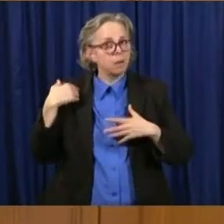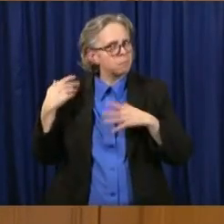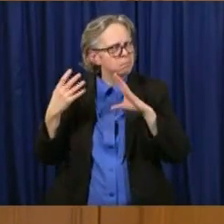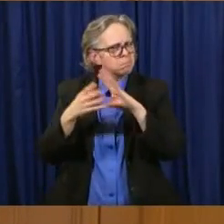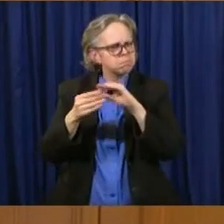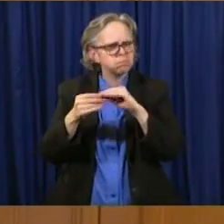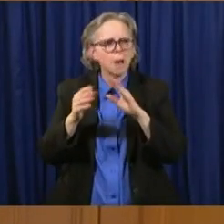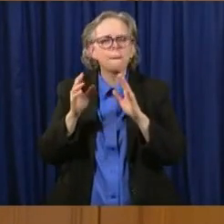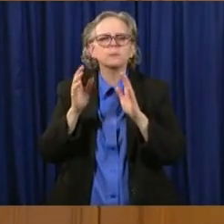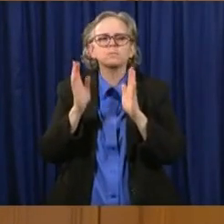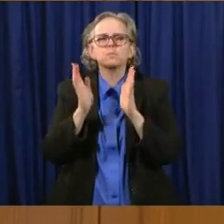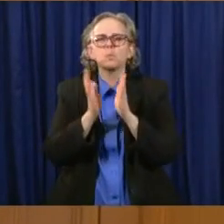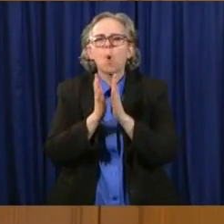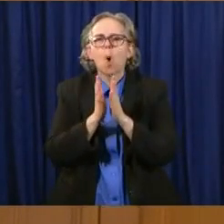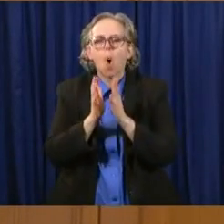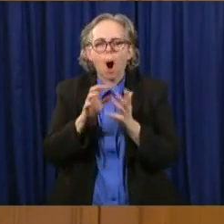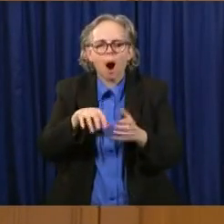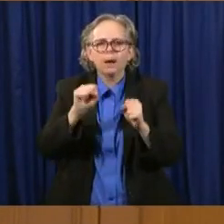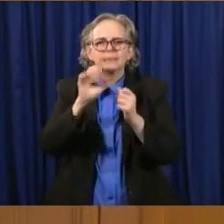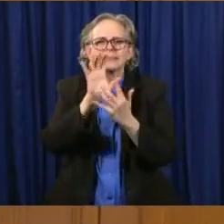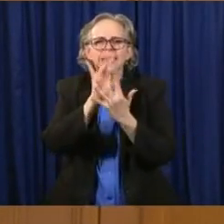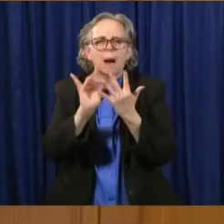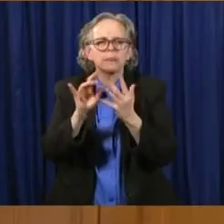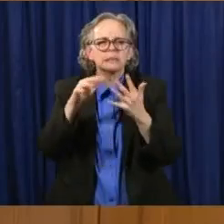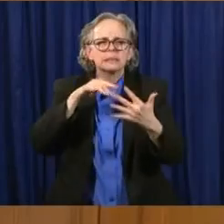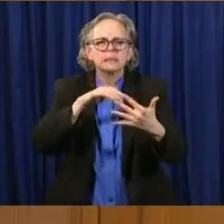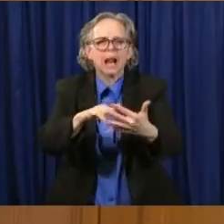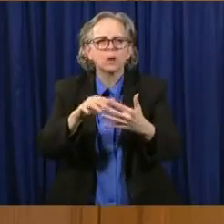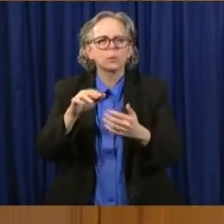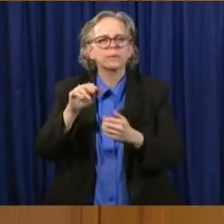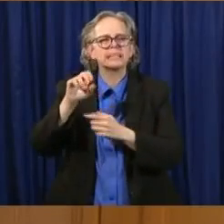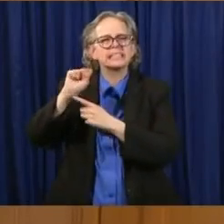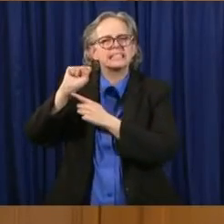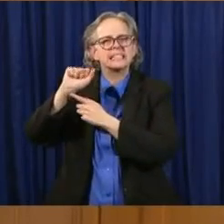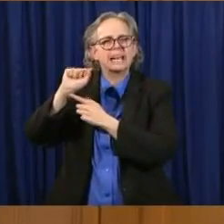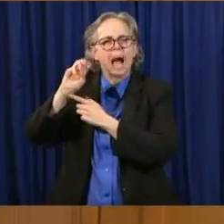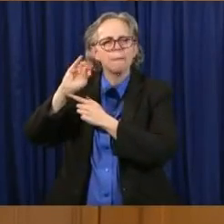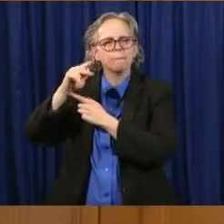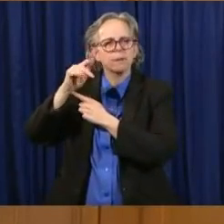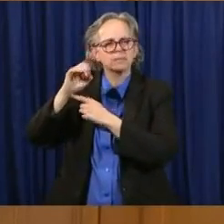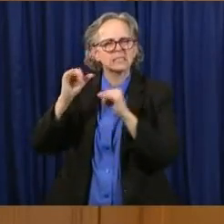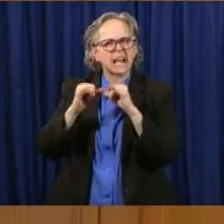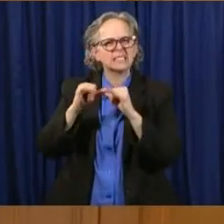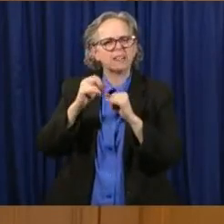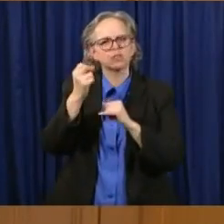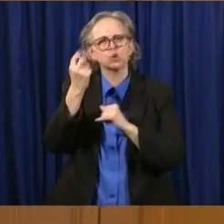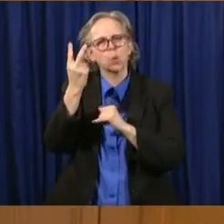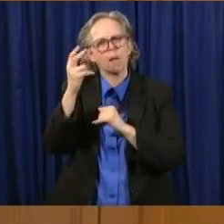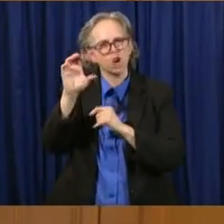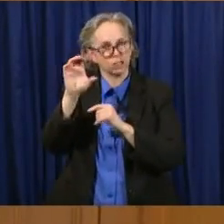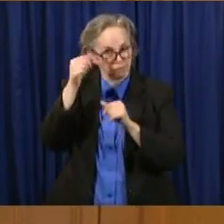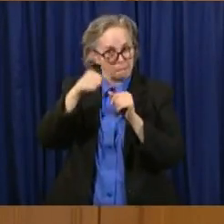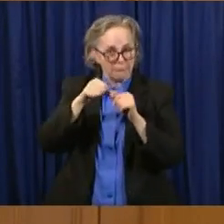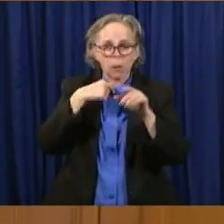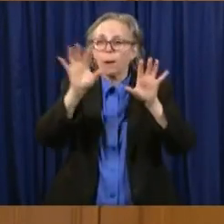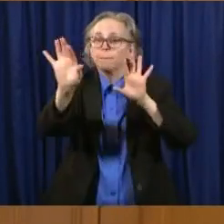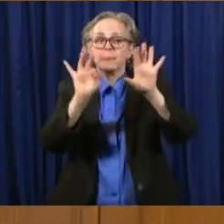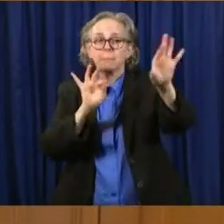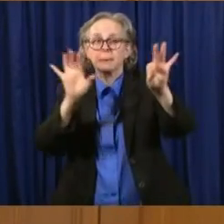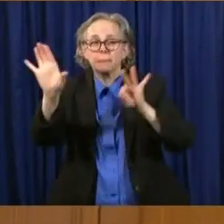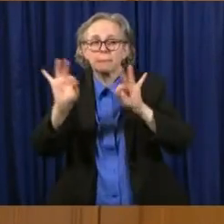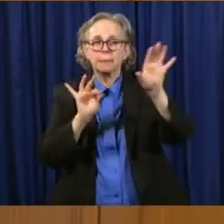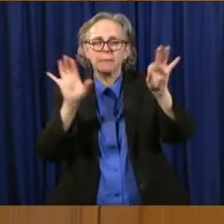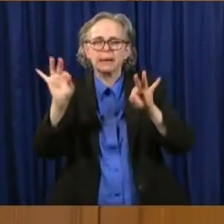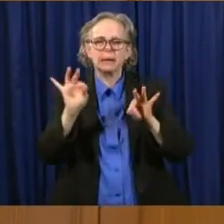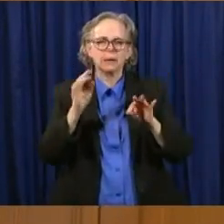with a sample size of 1200, um, and eventually spread that out. But what we're trying to do is get a better